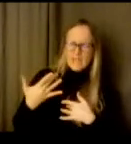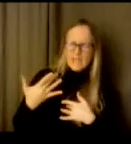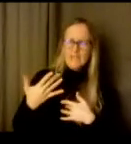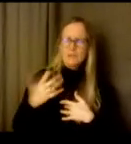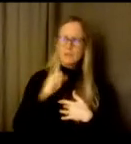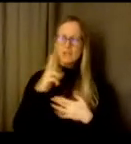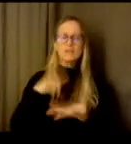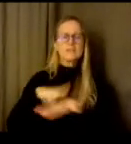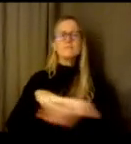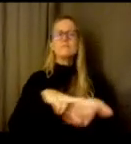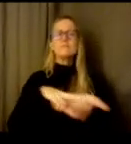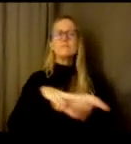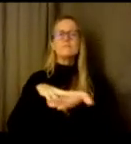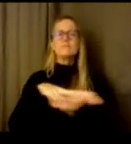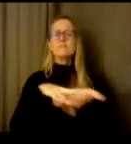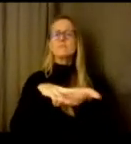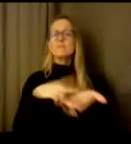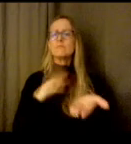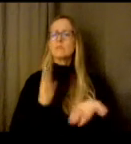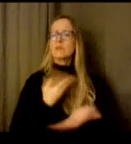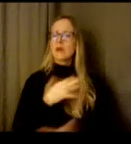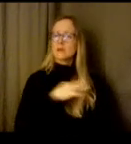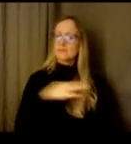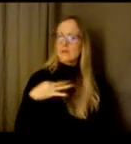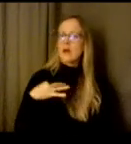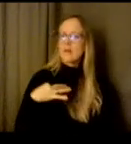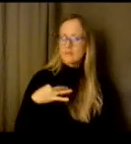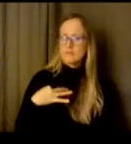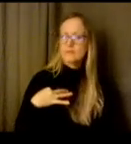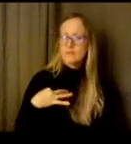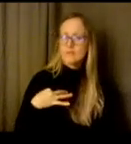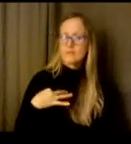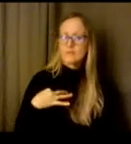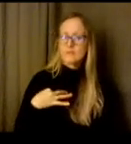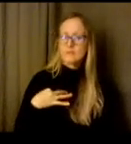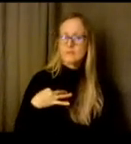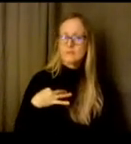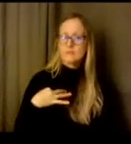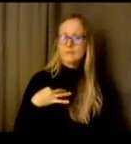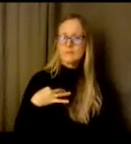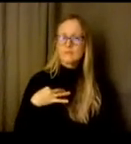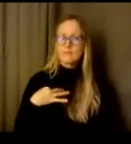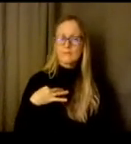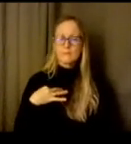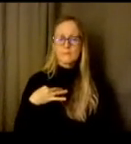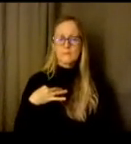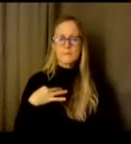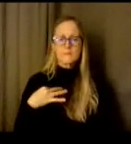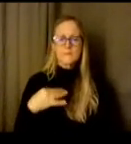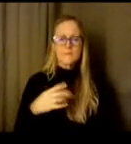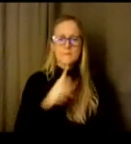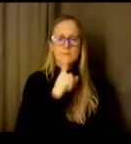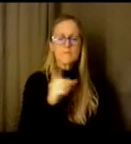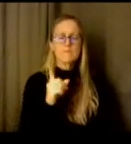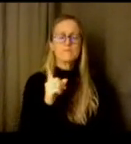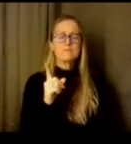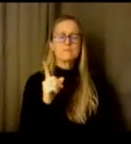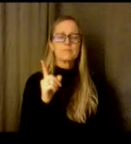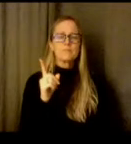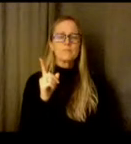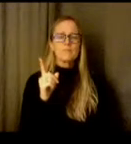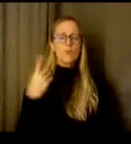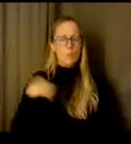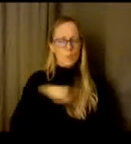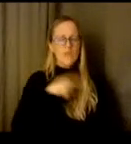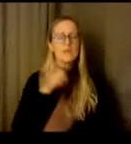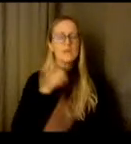um and really like i said we we really just encourage the